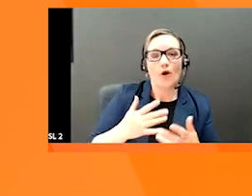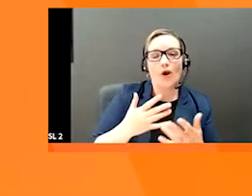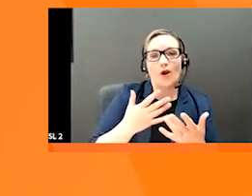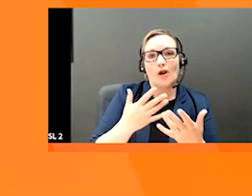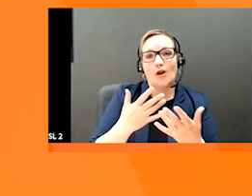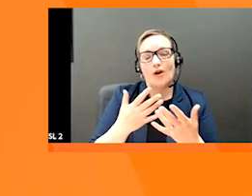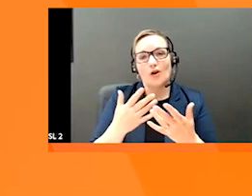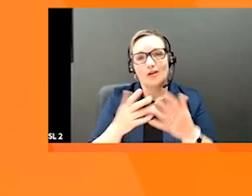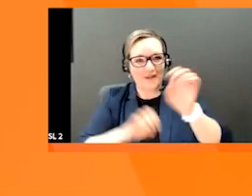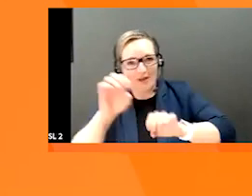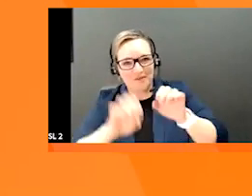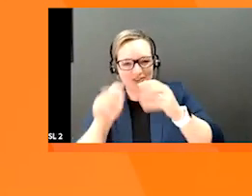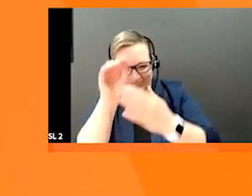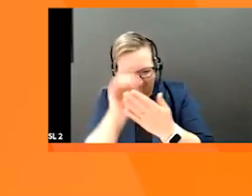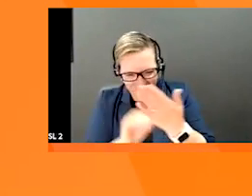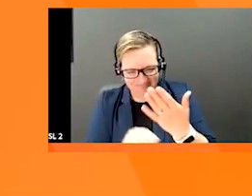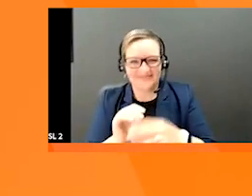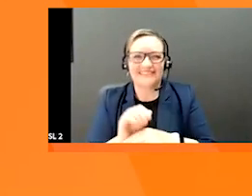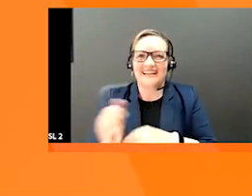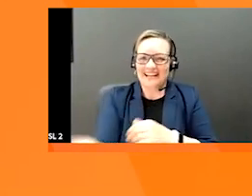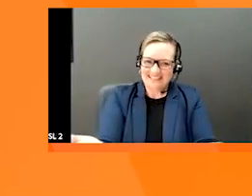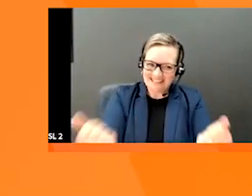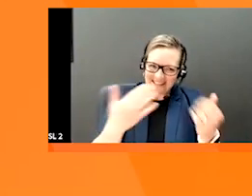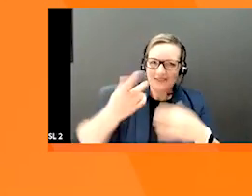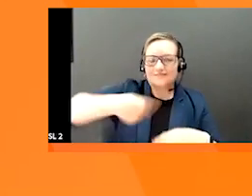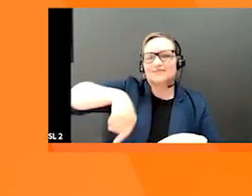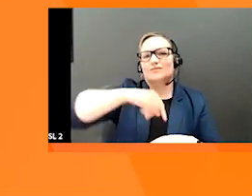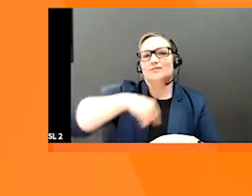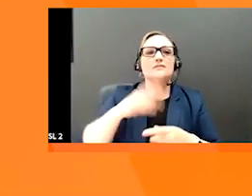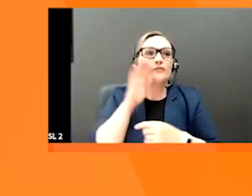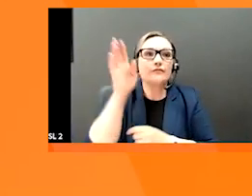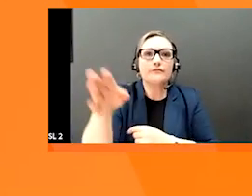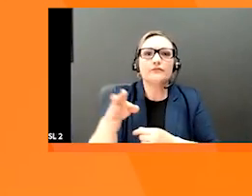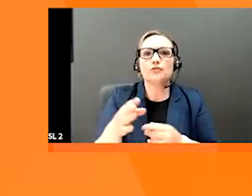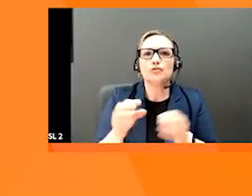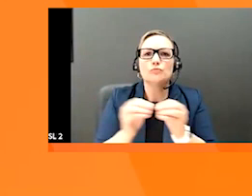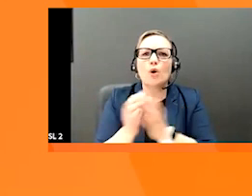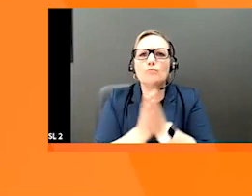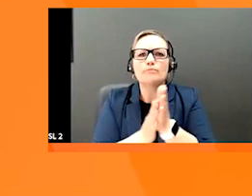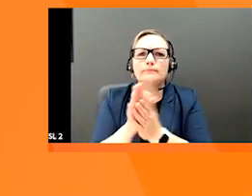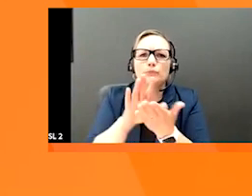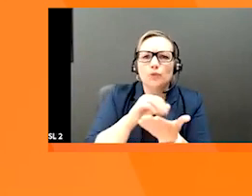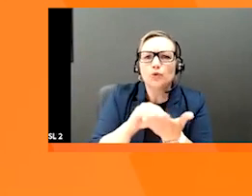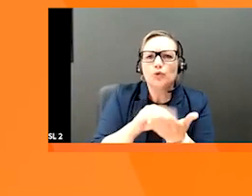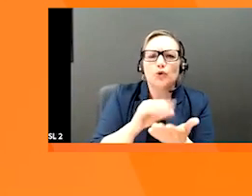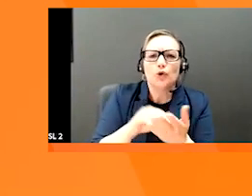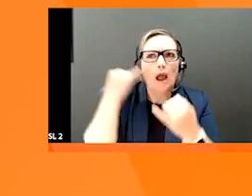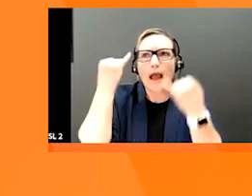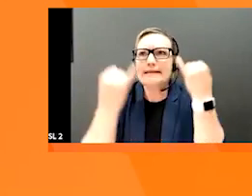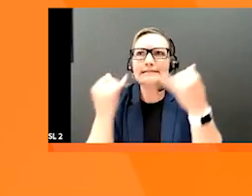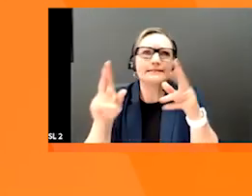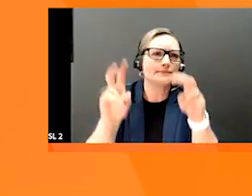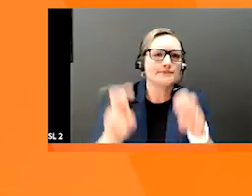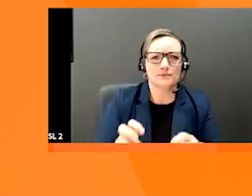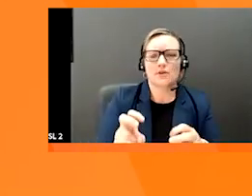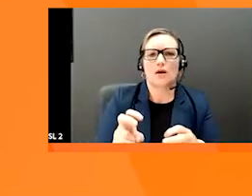This session and of course, let us know if you have any suggestions for future toolkit Tuesdays, you know if there's a topic you